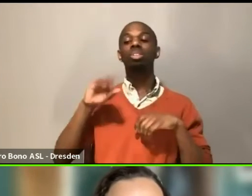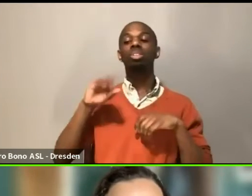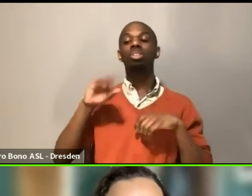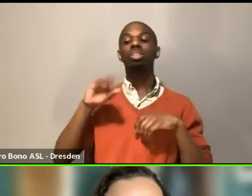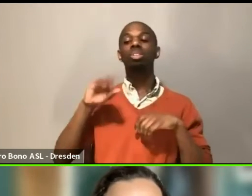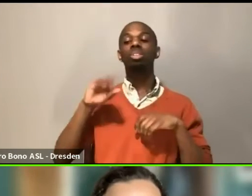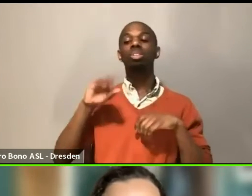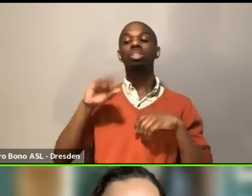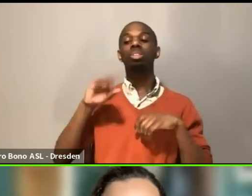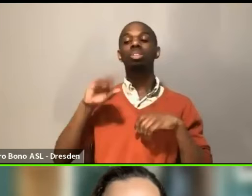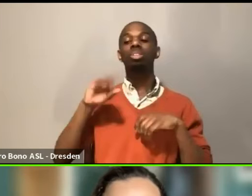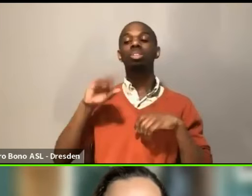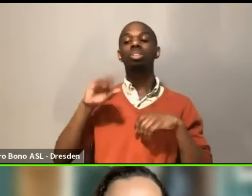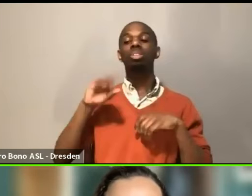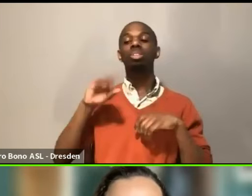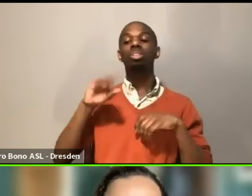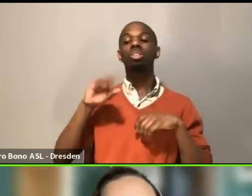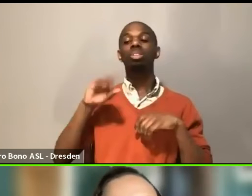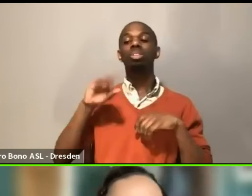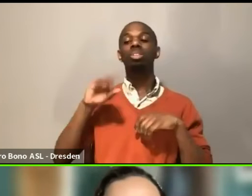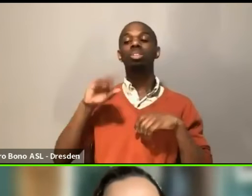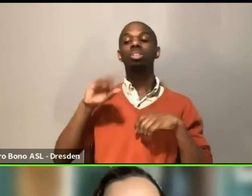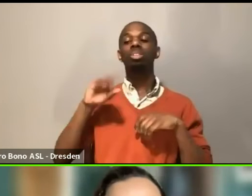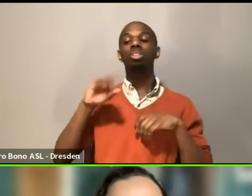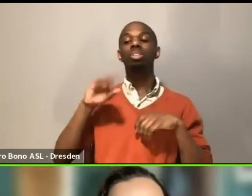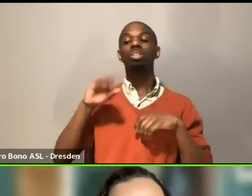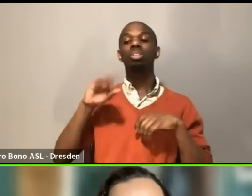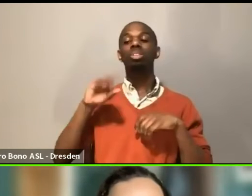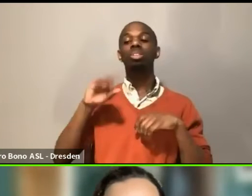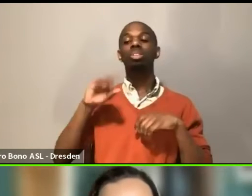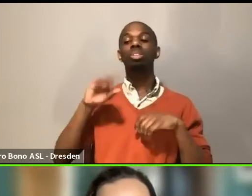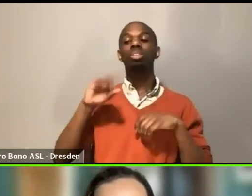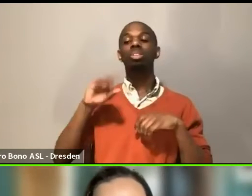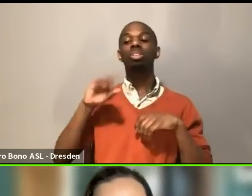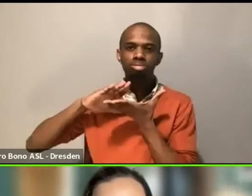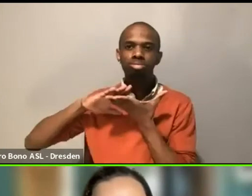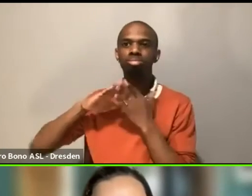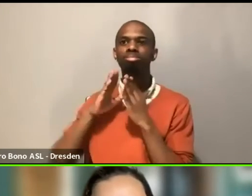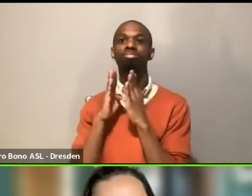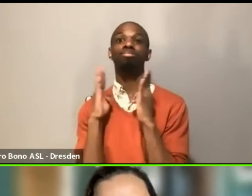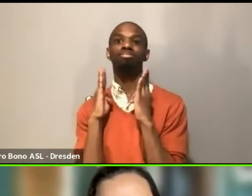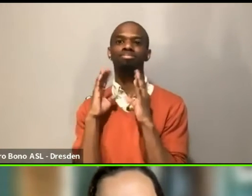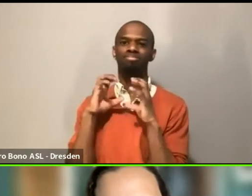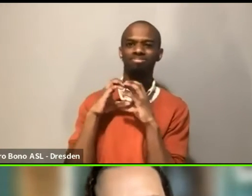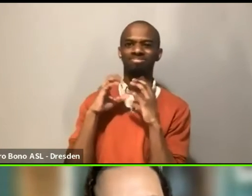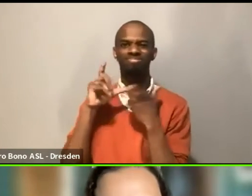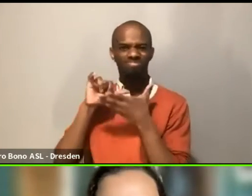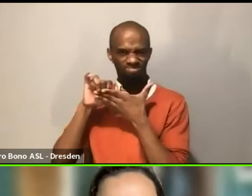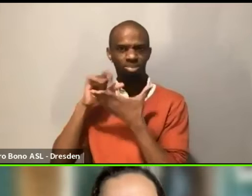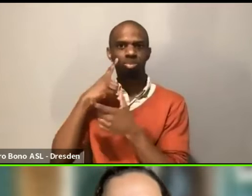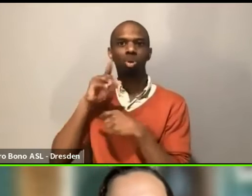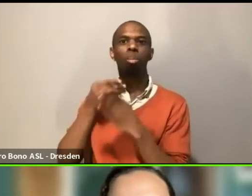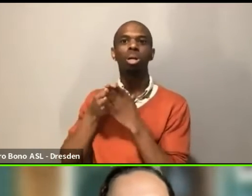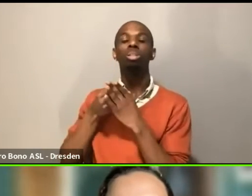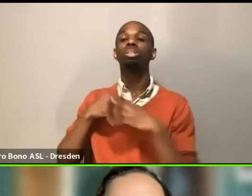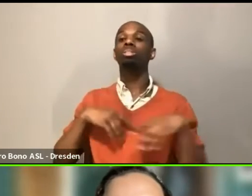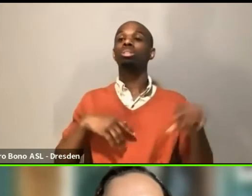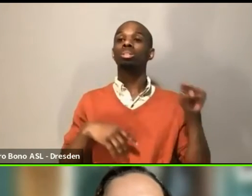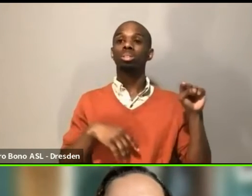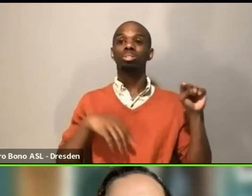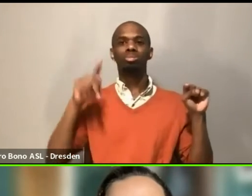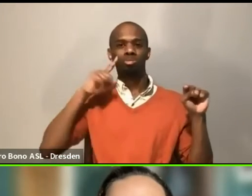From the smallest budget to the largest budget. Patrick, you're on closer to that side of the largest budgets in here.